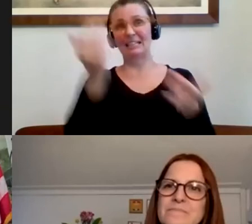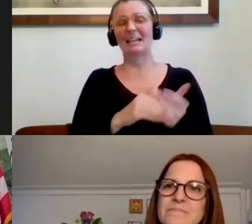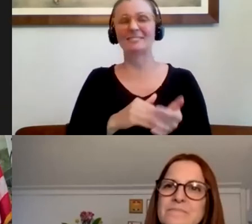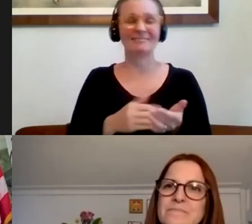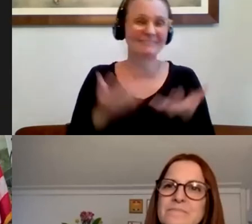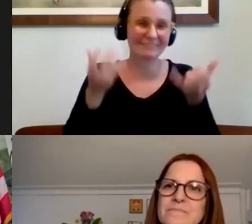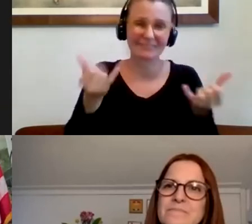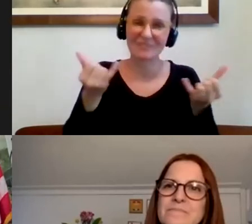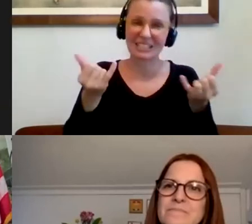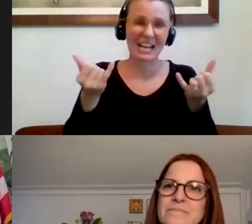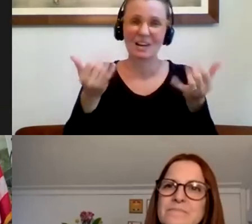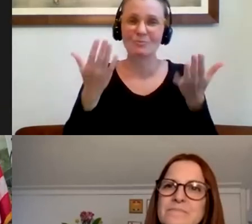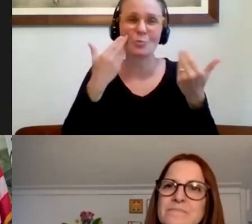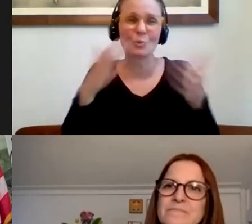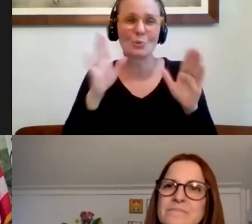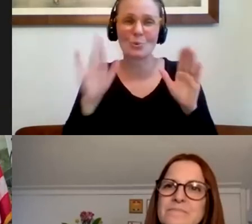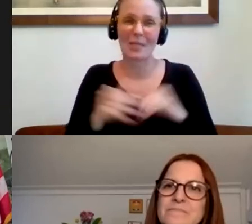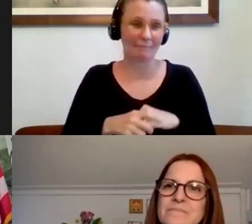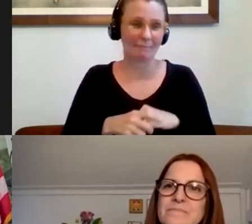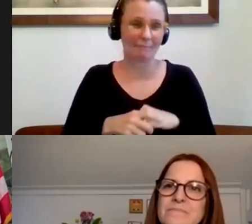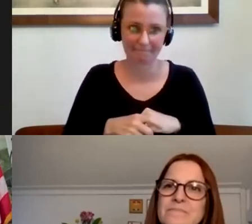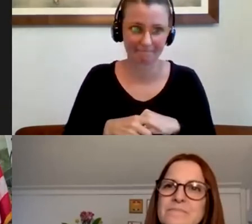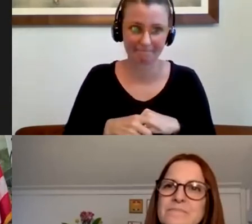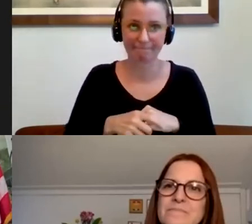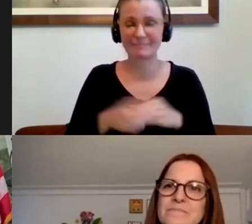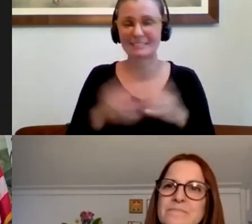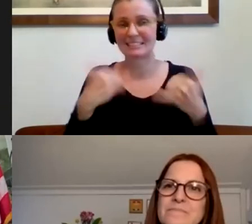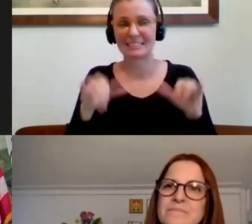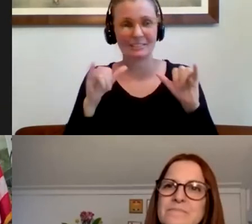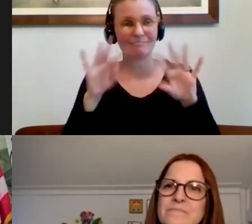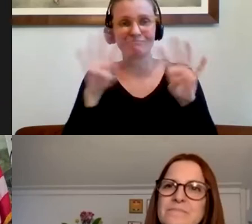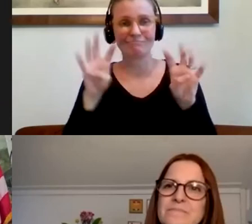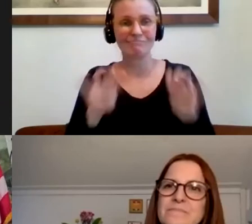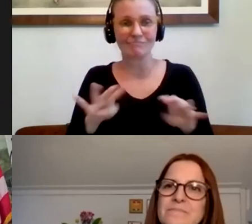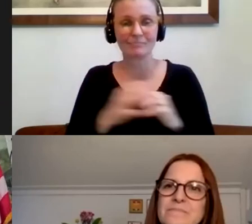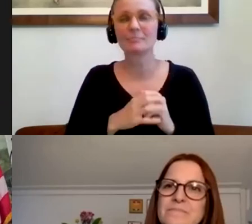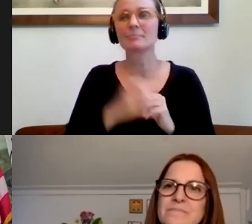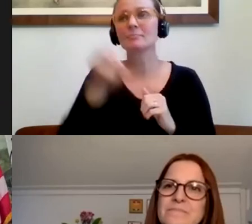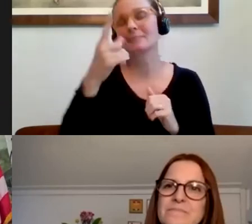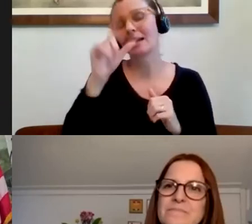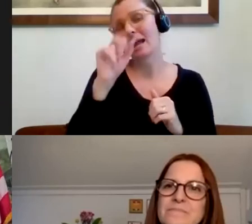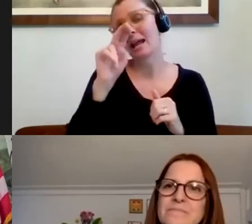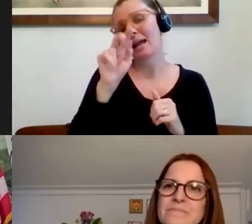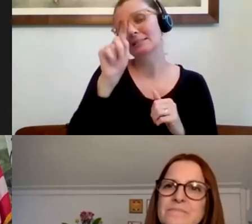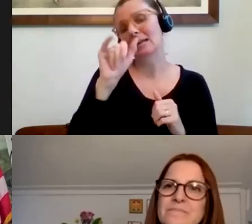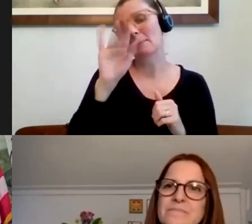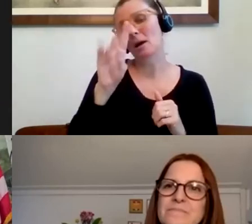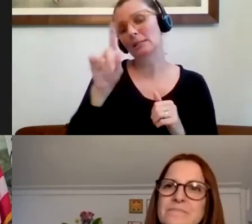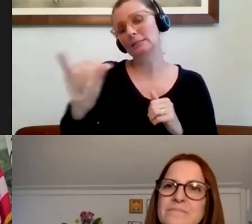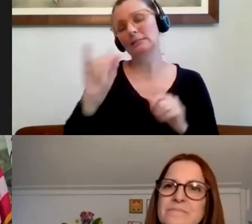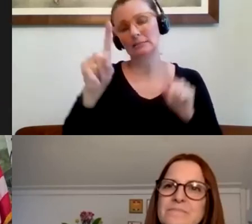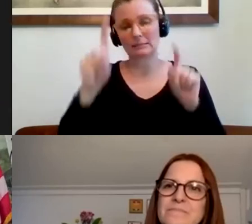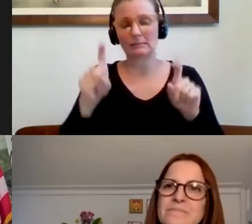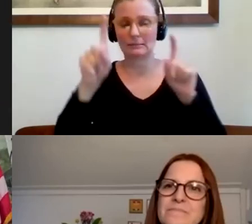There was assumed there's some level of morning immunity. There's a lot of unknown, but the antibody testing is important as well as the viral